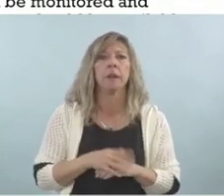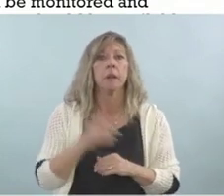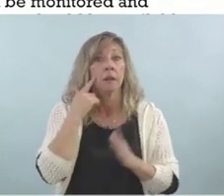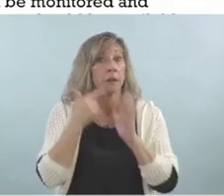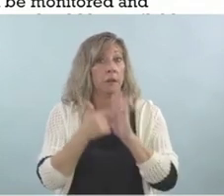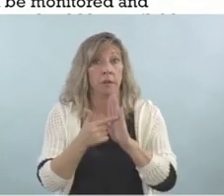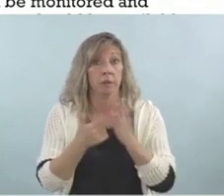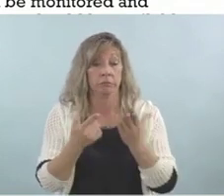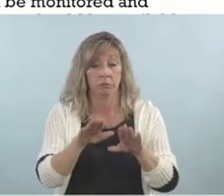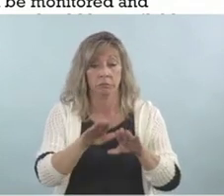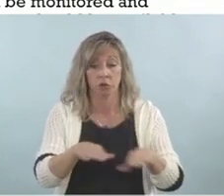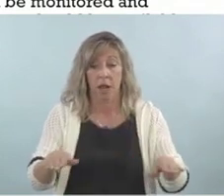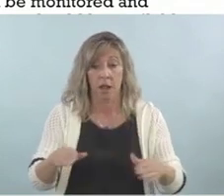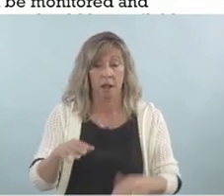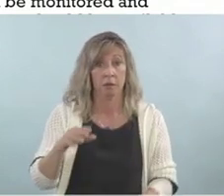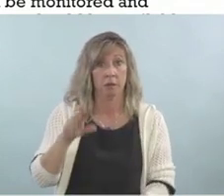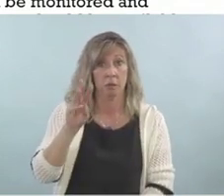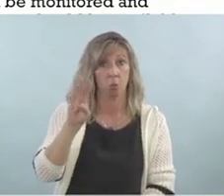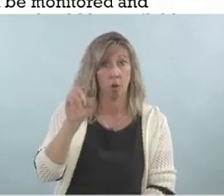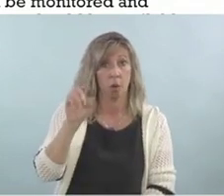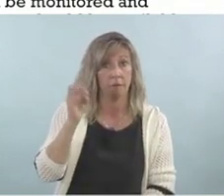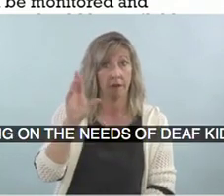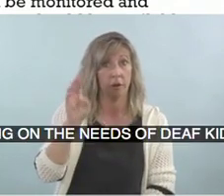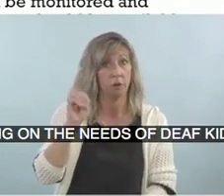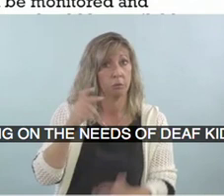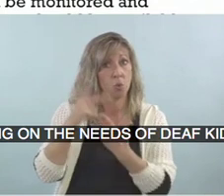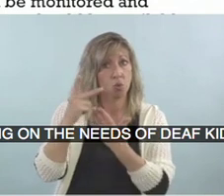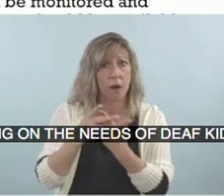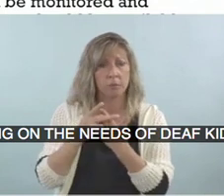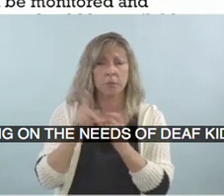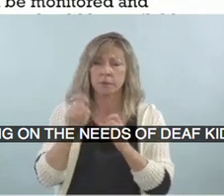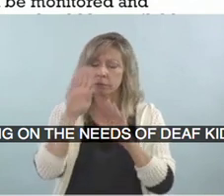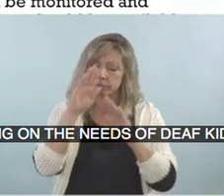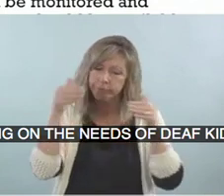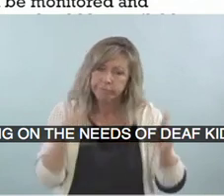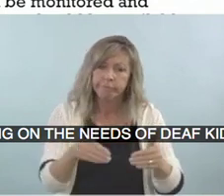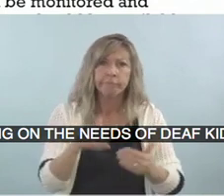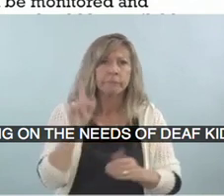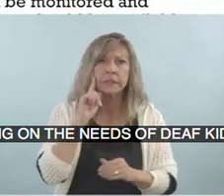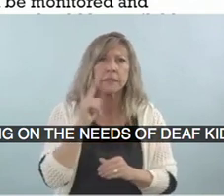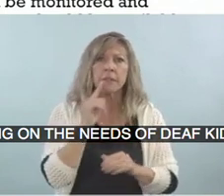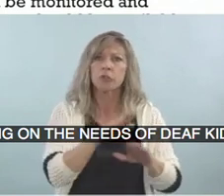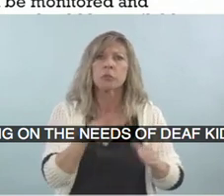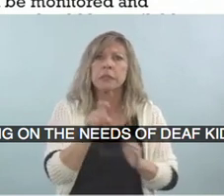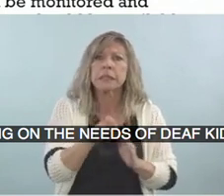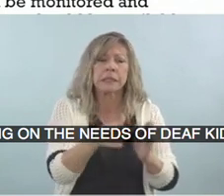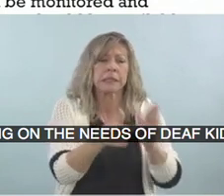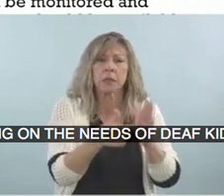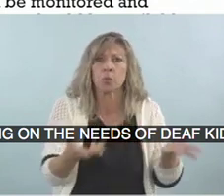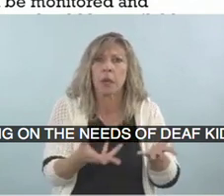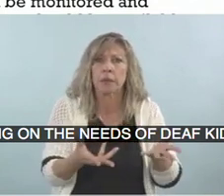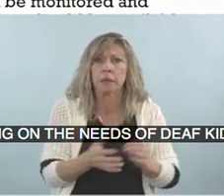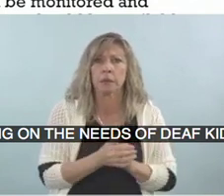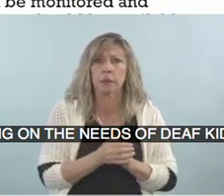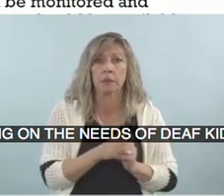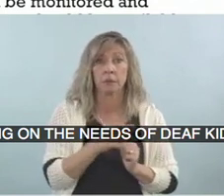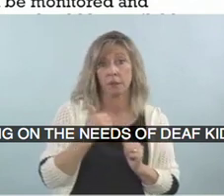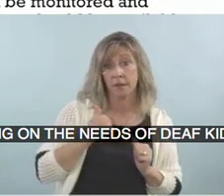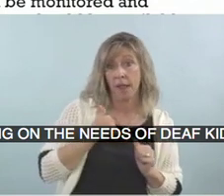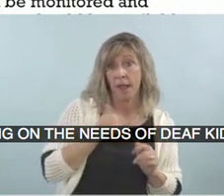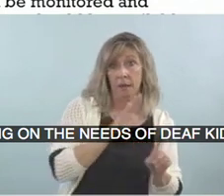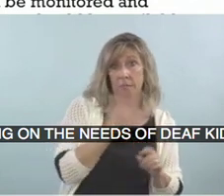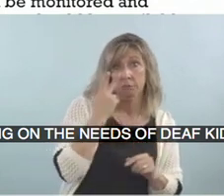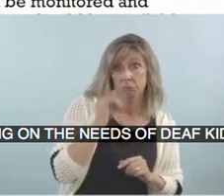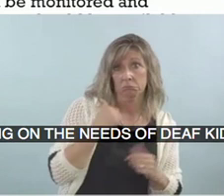the needs of deaf kids. Um, like I don't know about in Canada, but in the United States, it's very rare for,